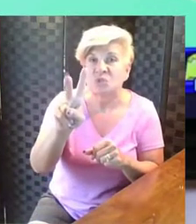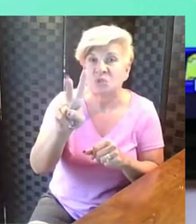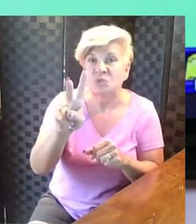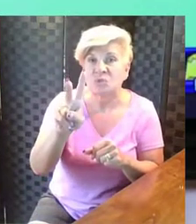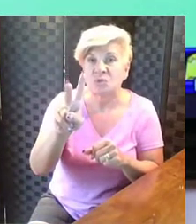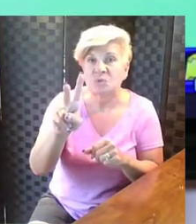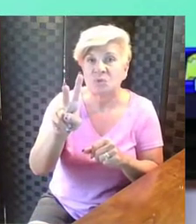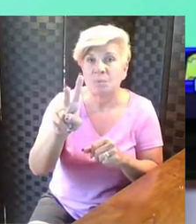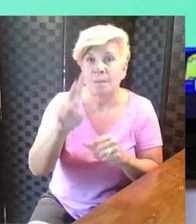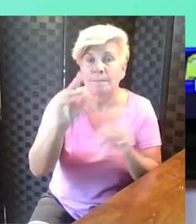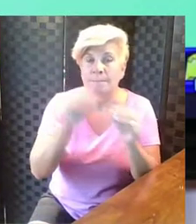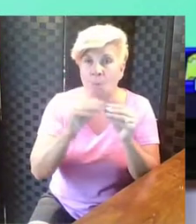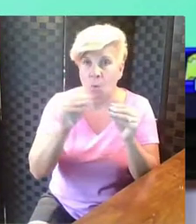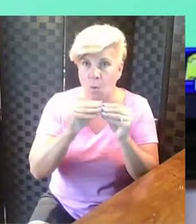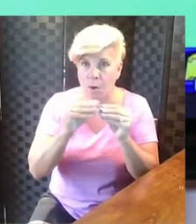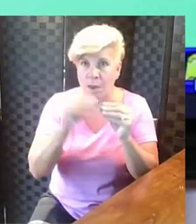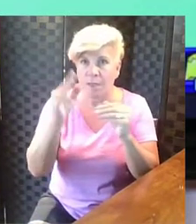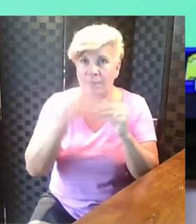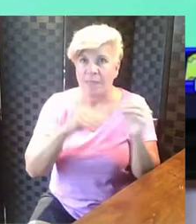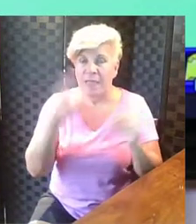more